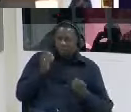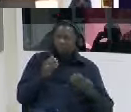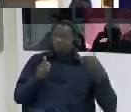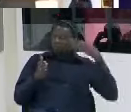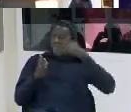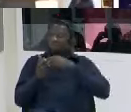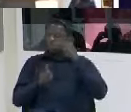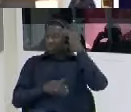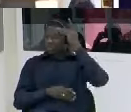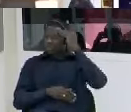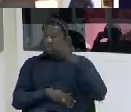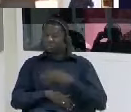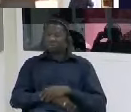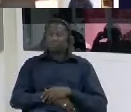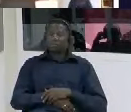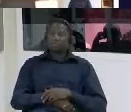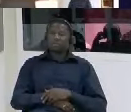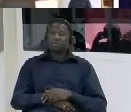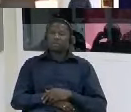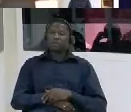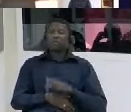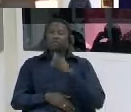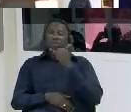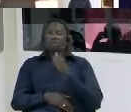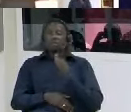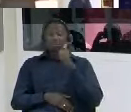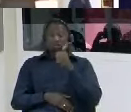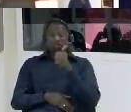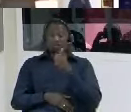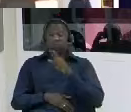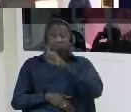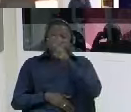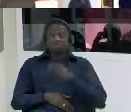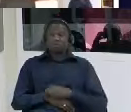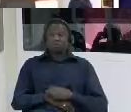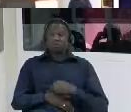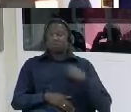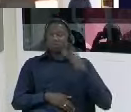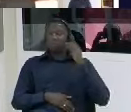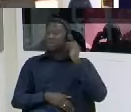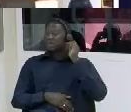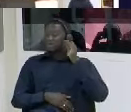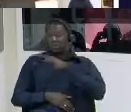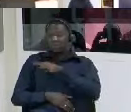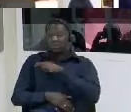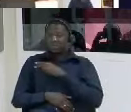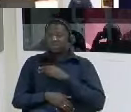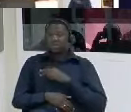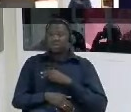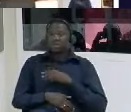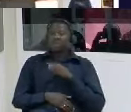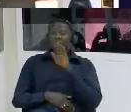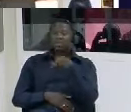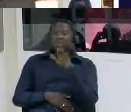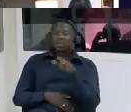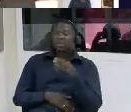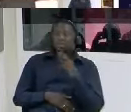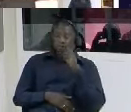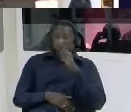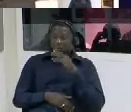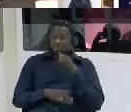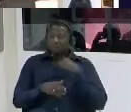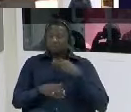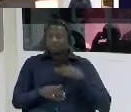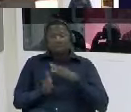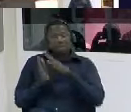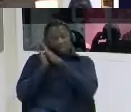yes very good question my sister hired a taxi for me yes then i was lying inside